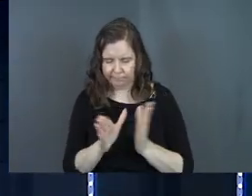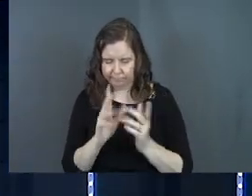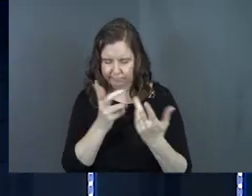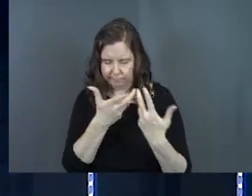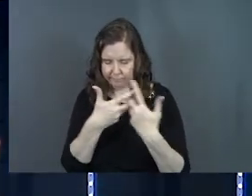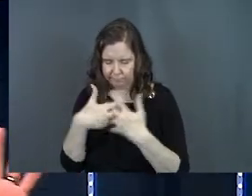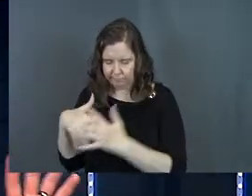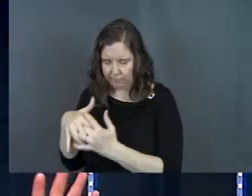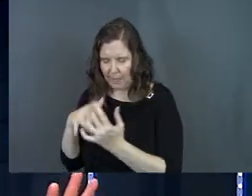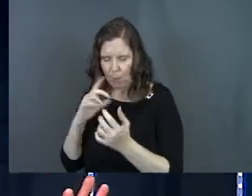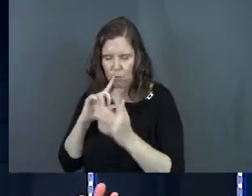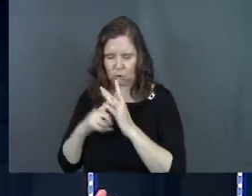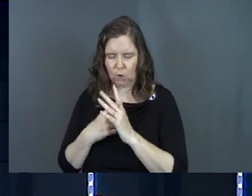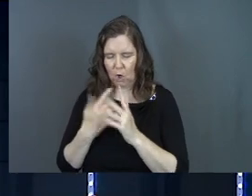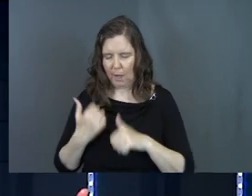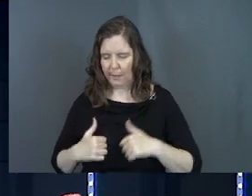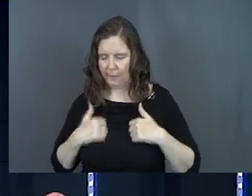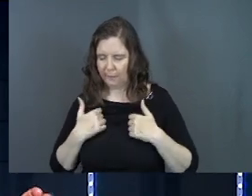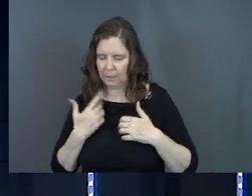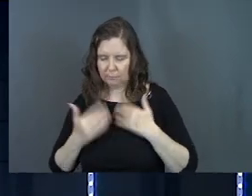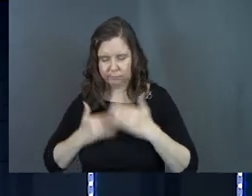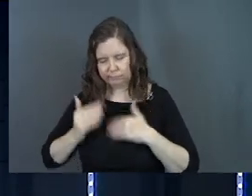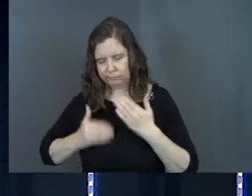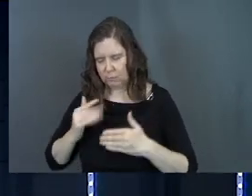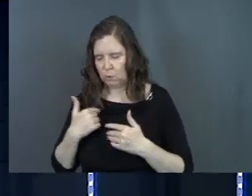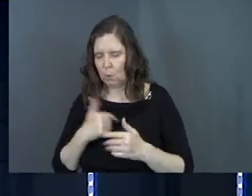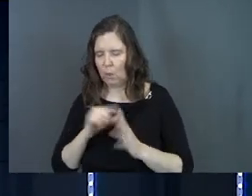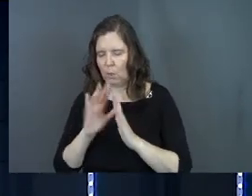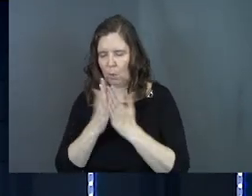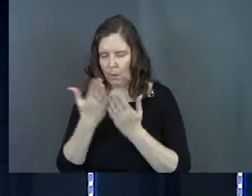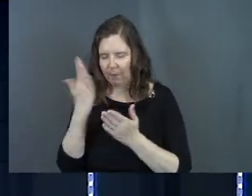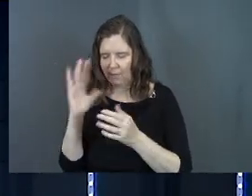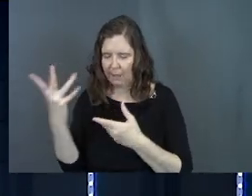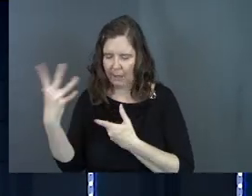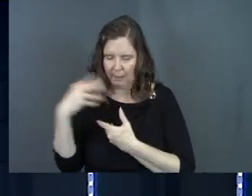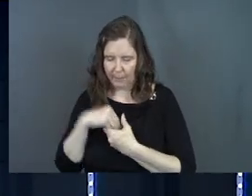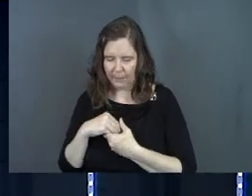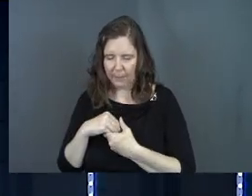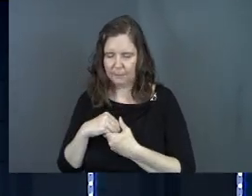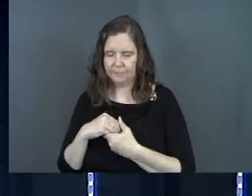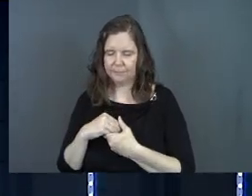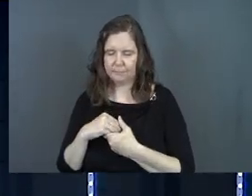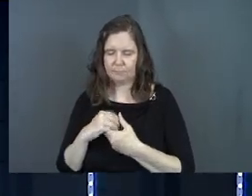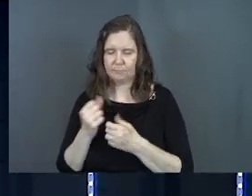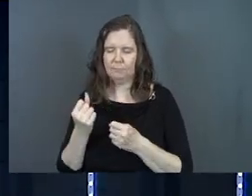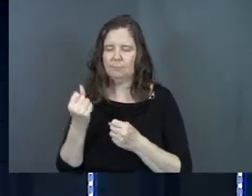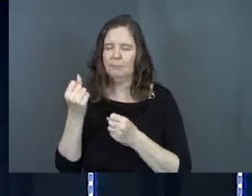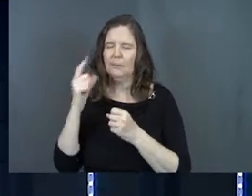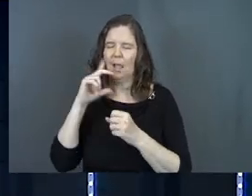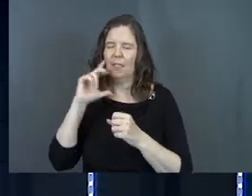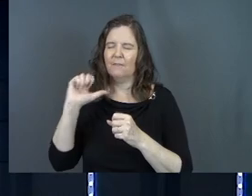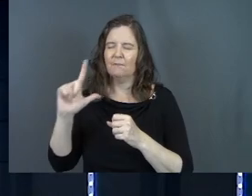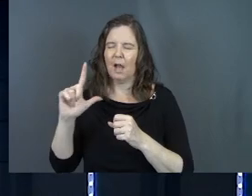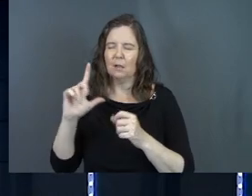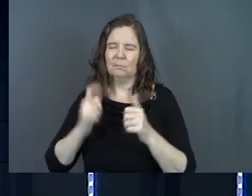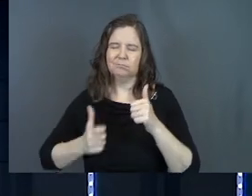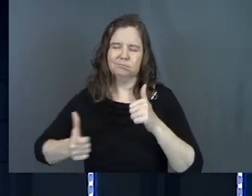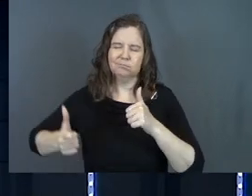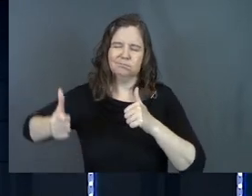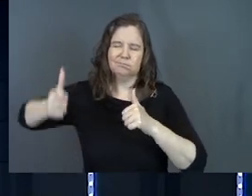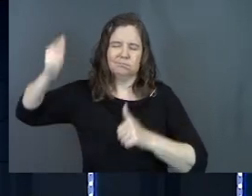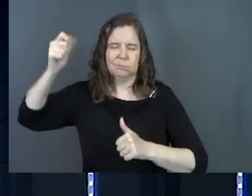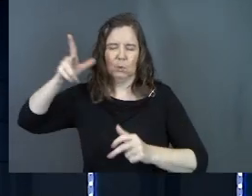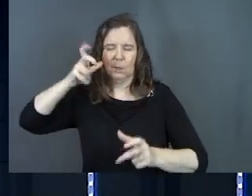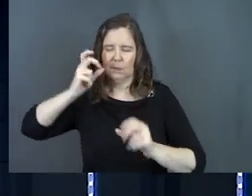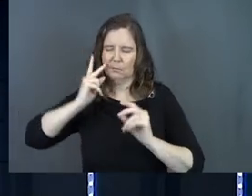take shape. This is how we're going to start living our lives right now. So that the word of God can come in. The volume of God can be louder than any other